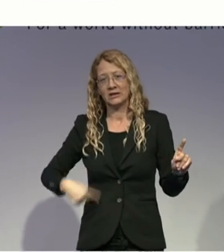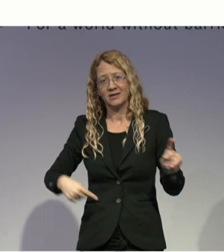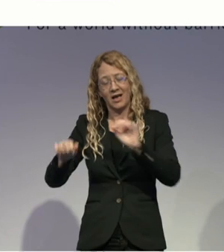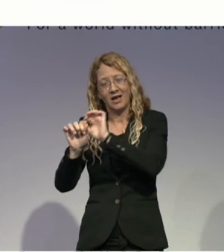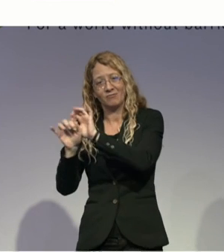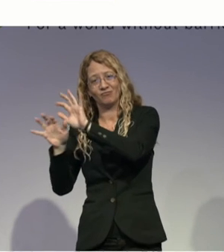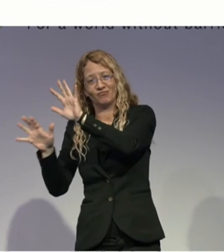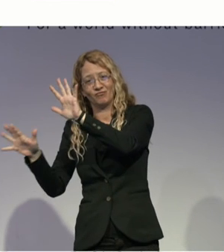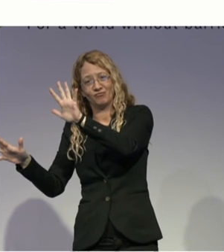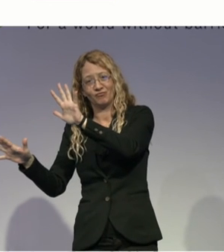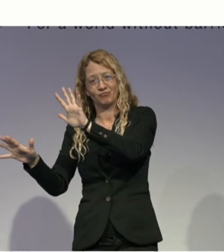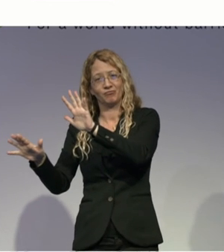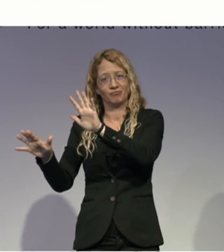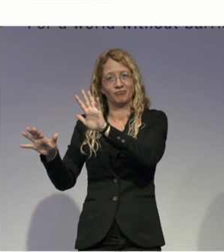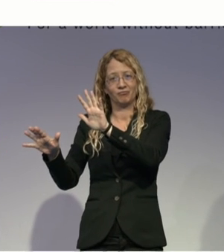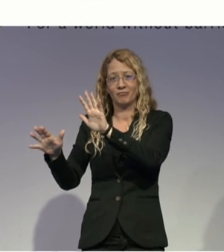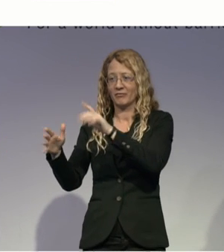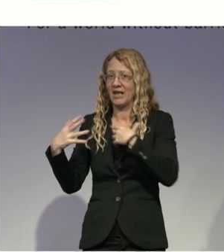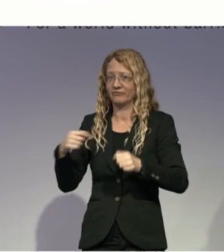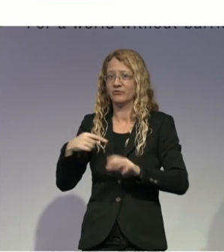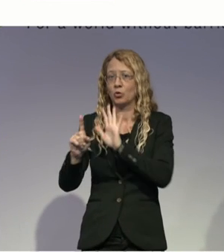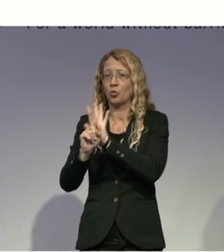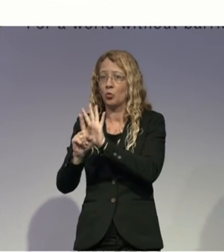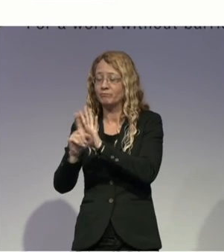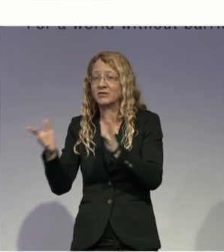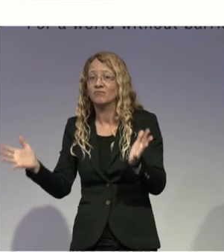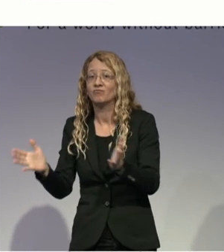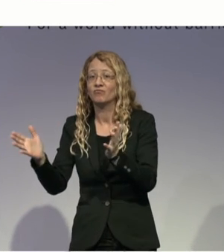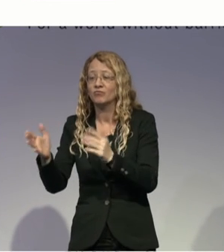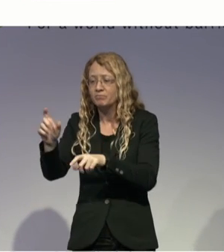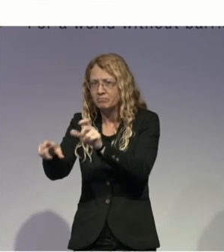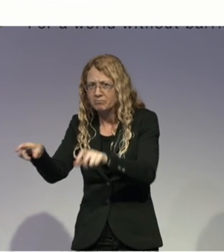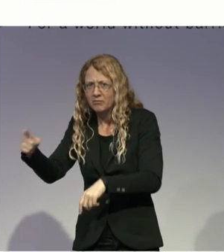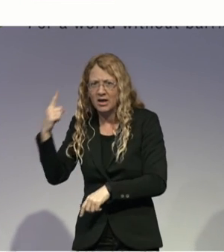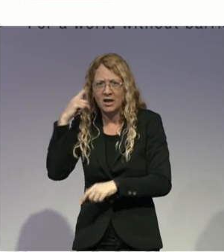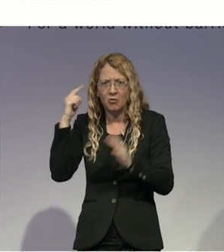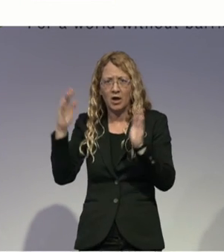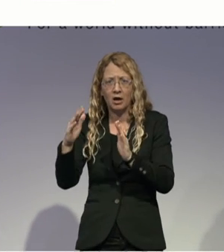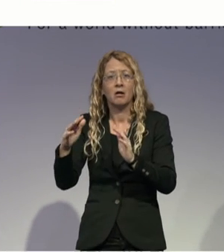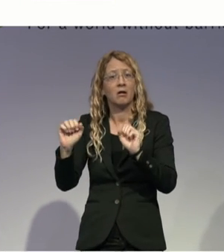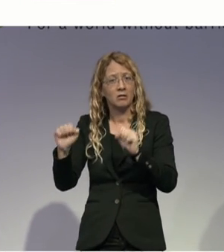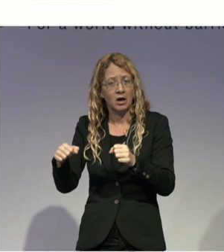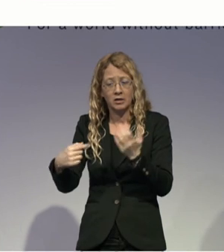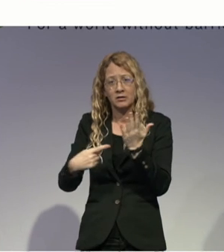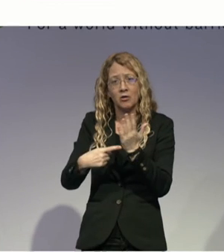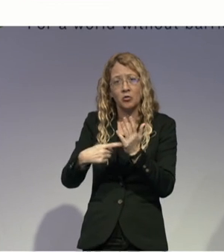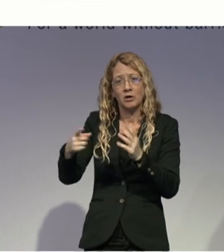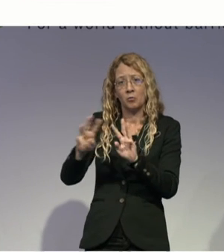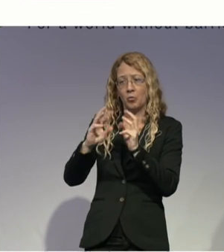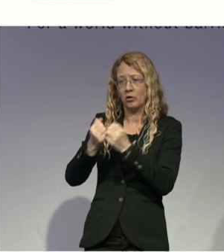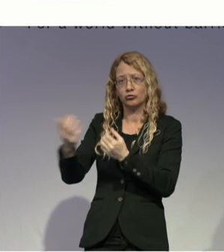able to work in an electronic workshop. We are planning to go to the first natives in America. We are